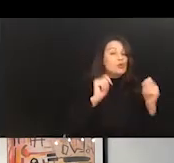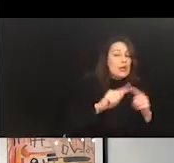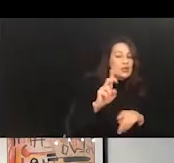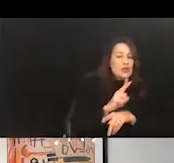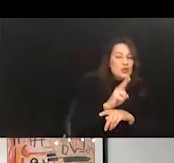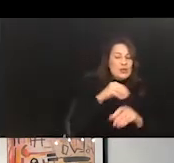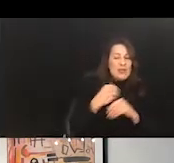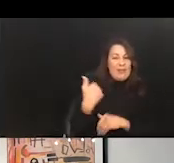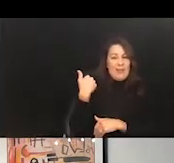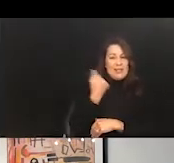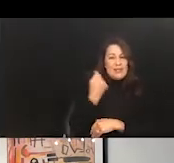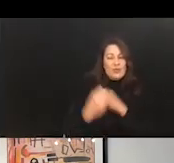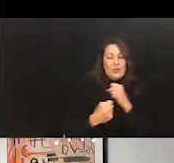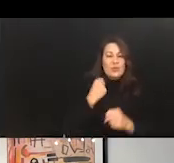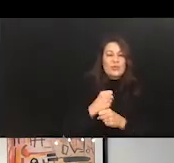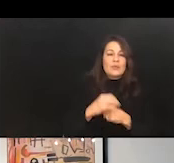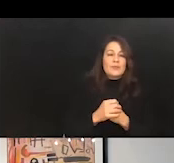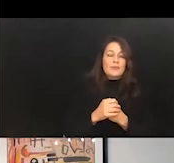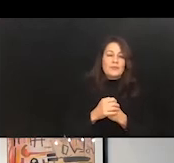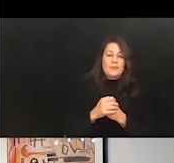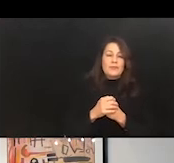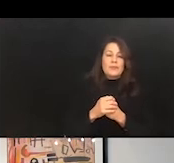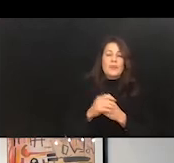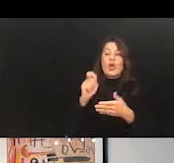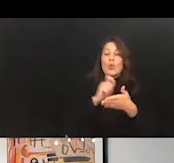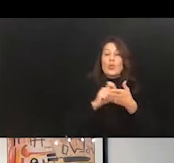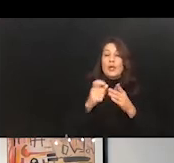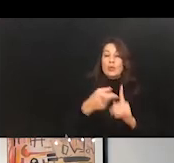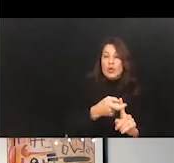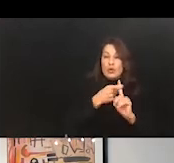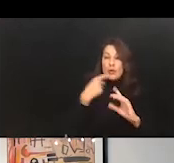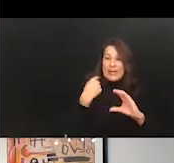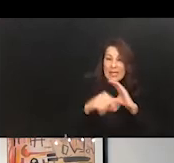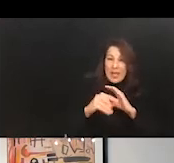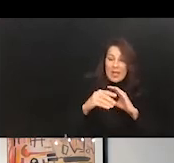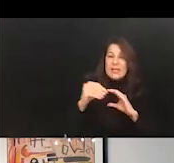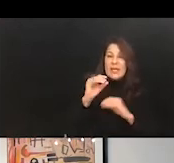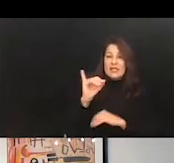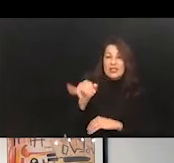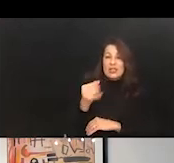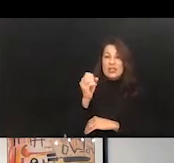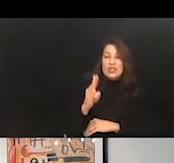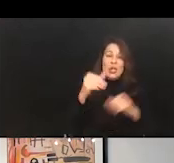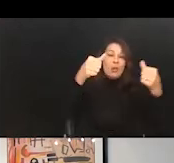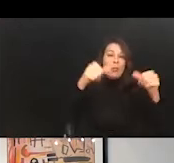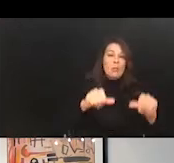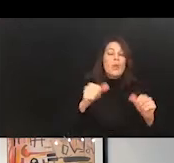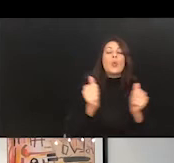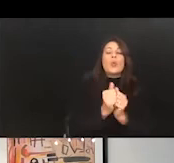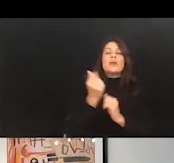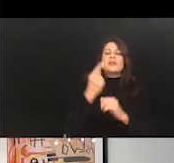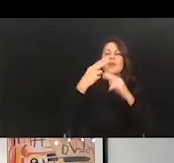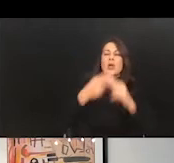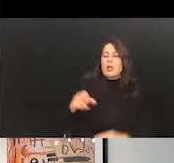years, writing recruiting emails and job posting with something called Textio. And,